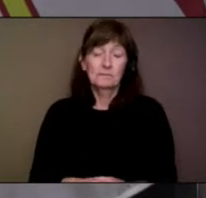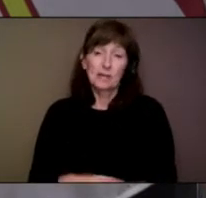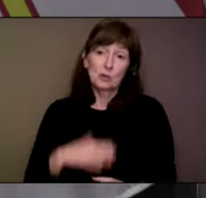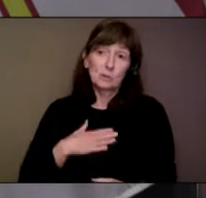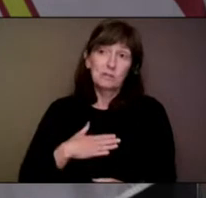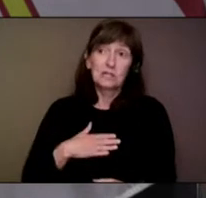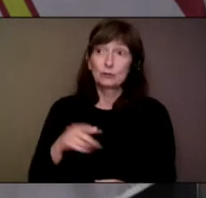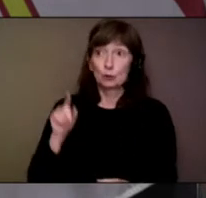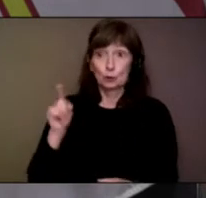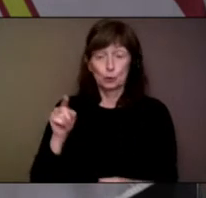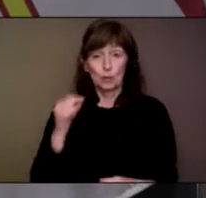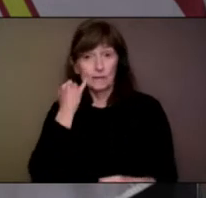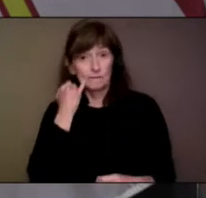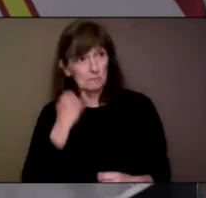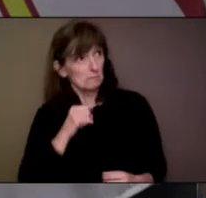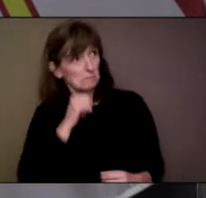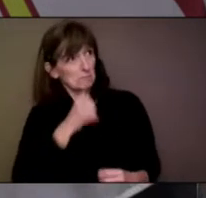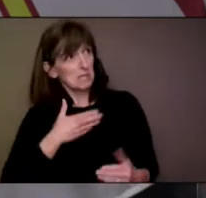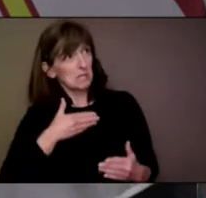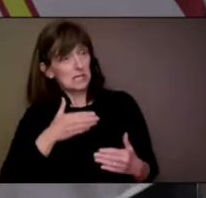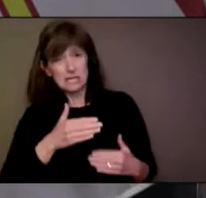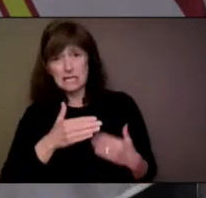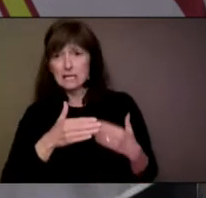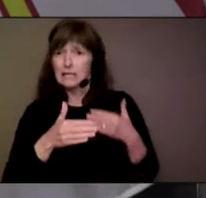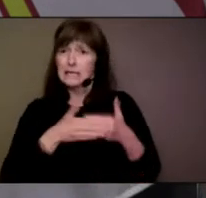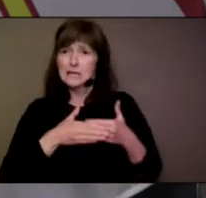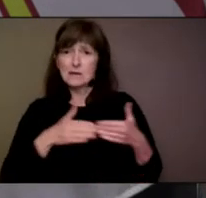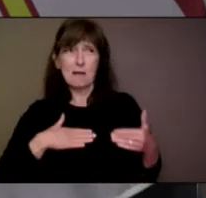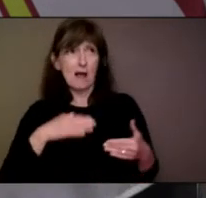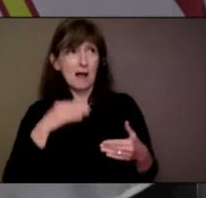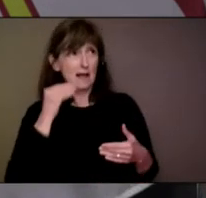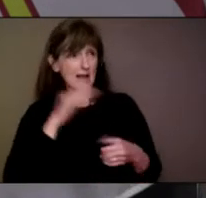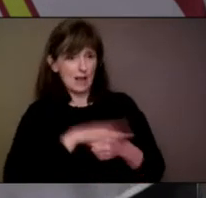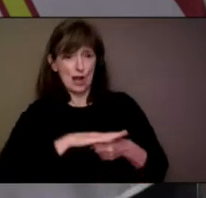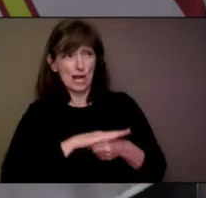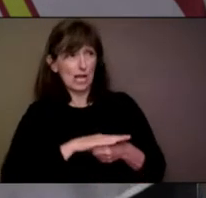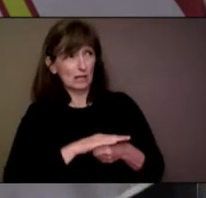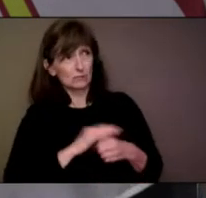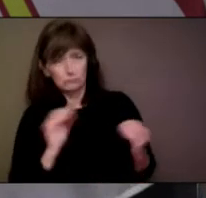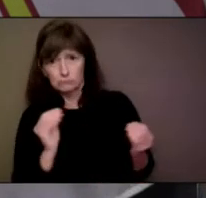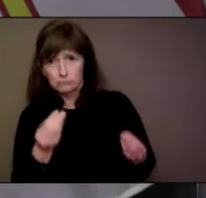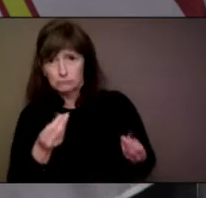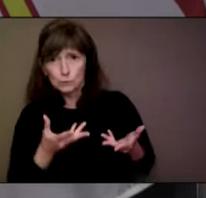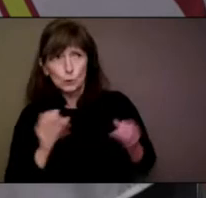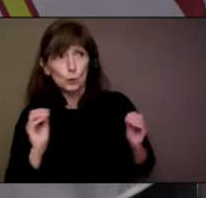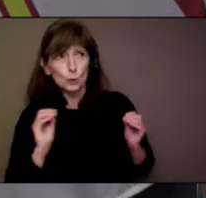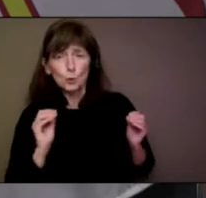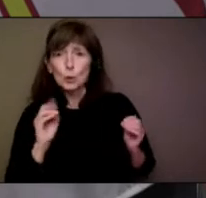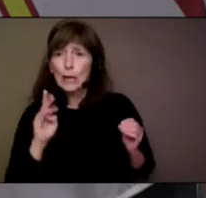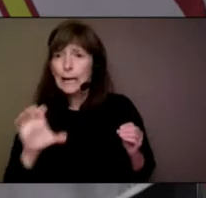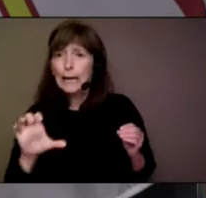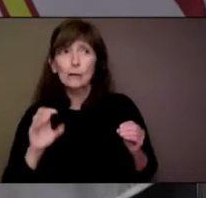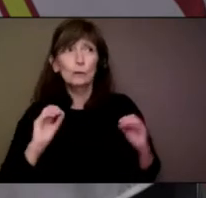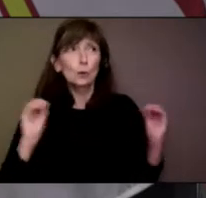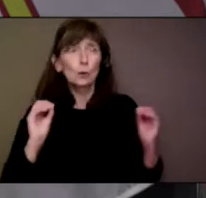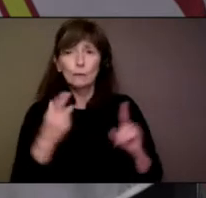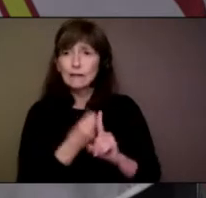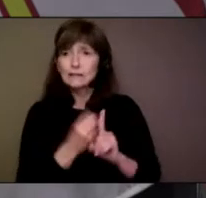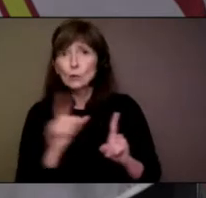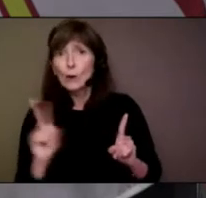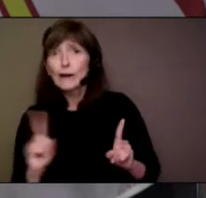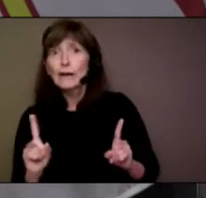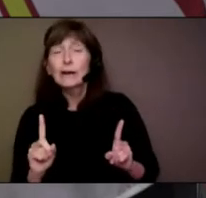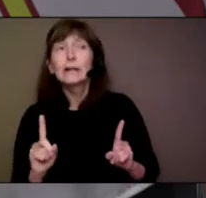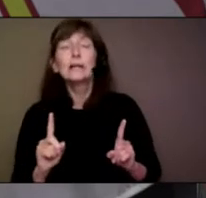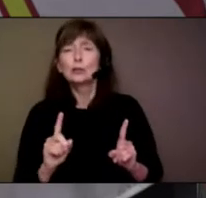the lookout for notifications from the regional health authorities as to, you know, pop-up clinics, walk-in clinics,